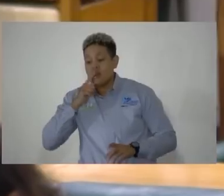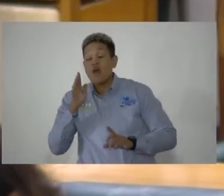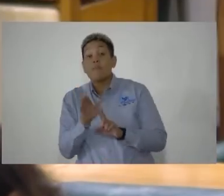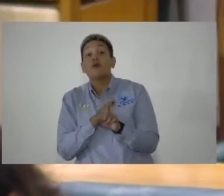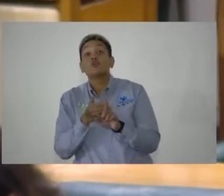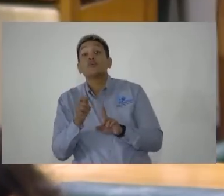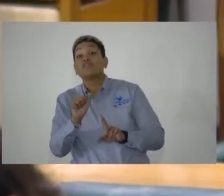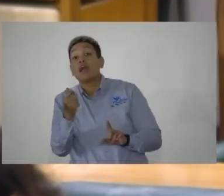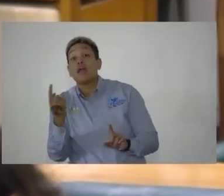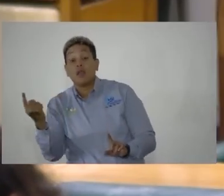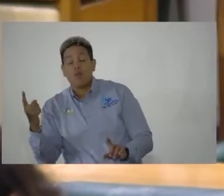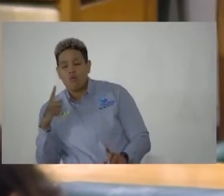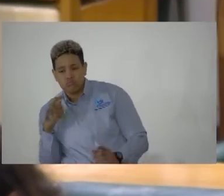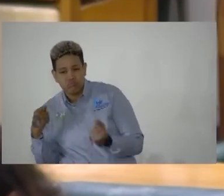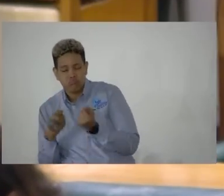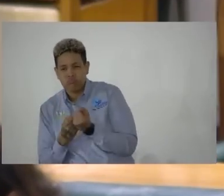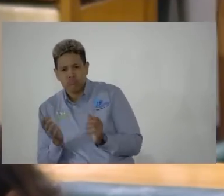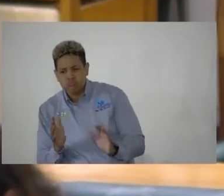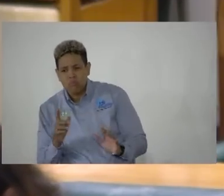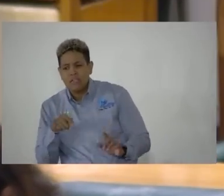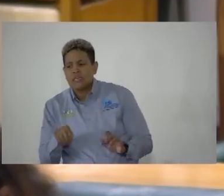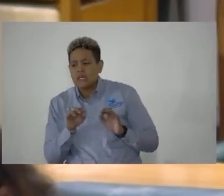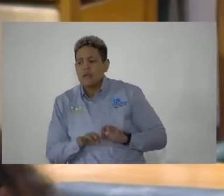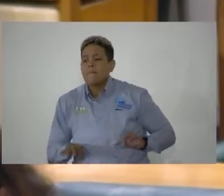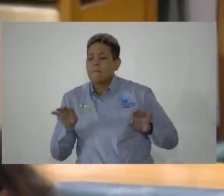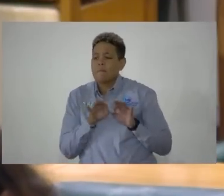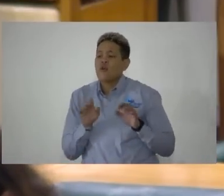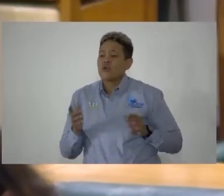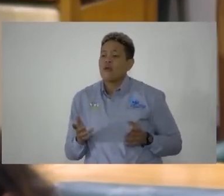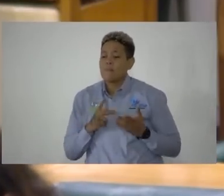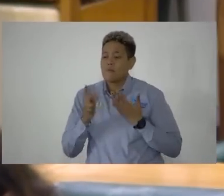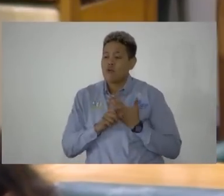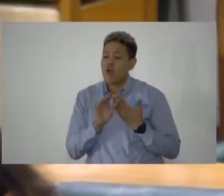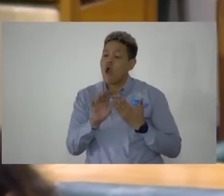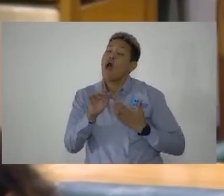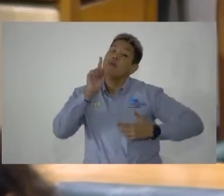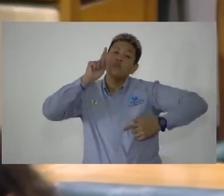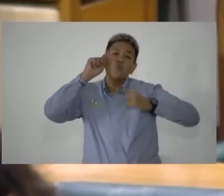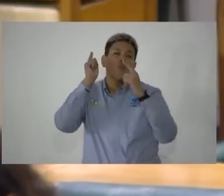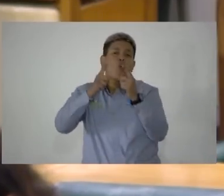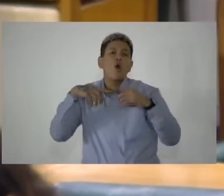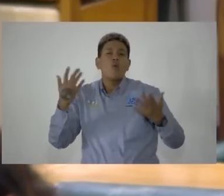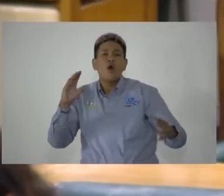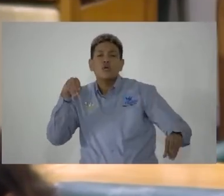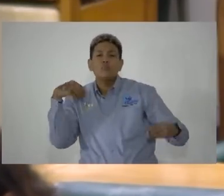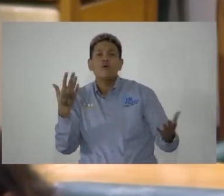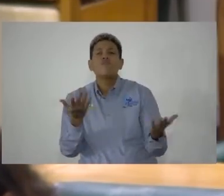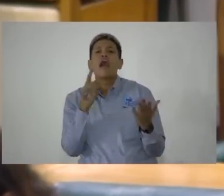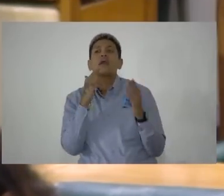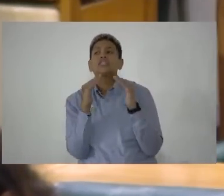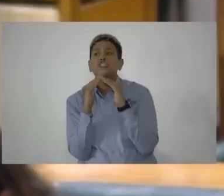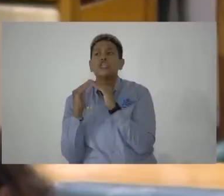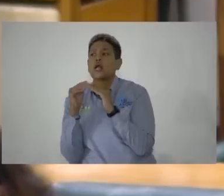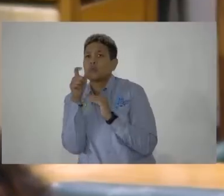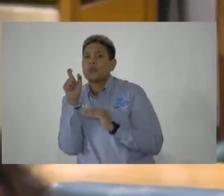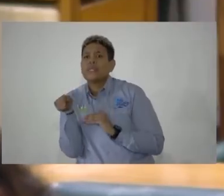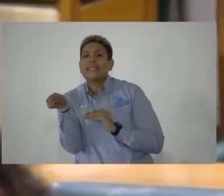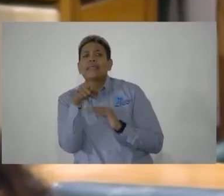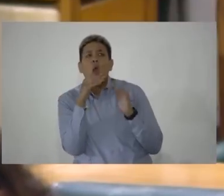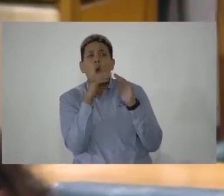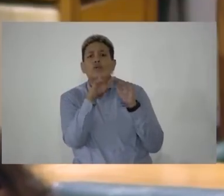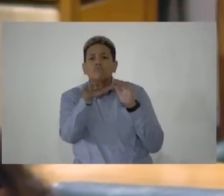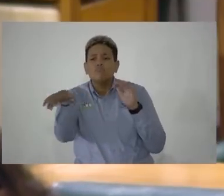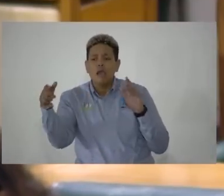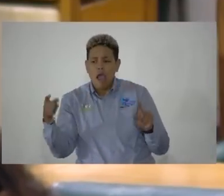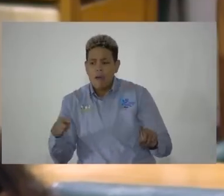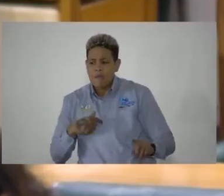of anybody. And this is a very important program geared towards delivering shelter to those in need. And